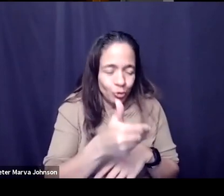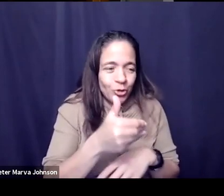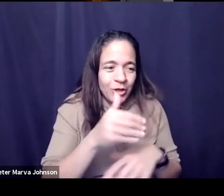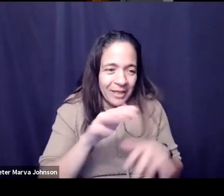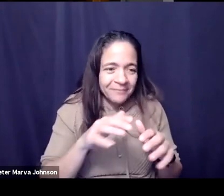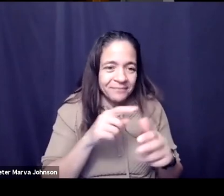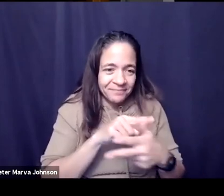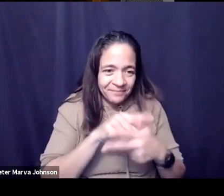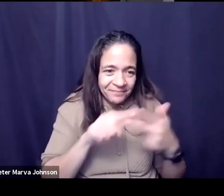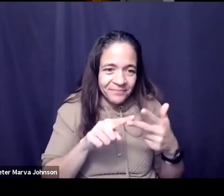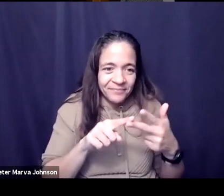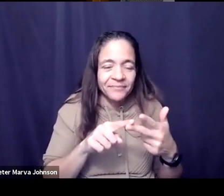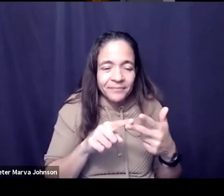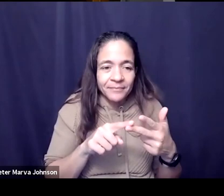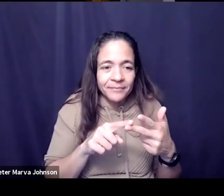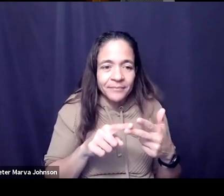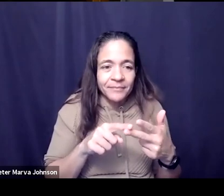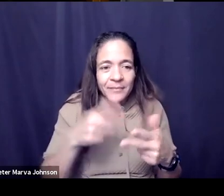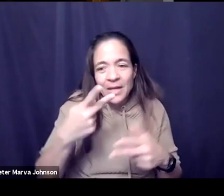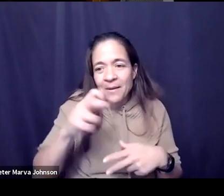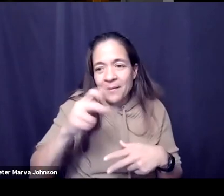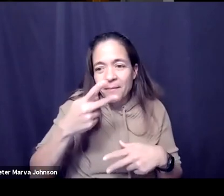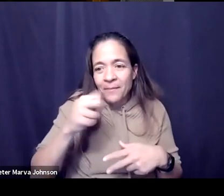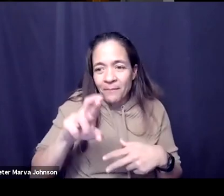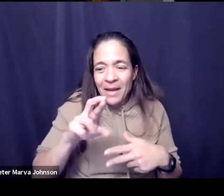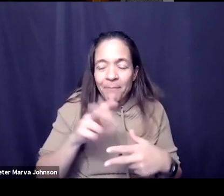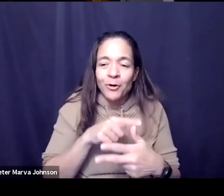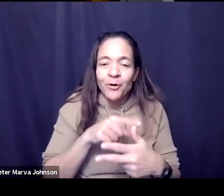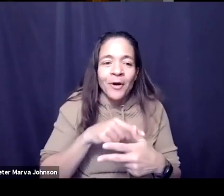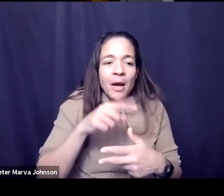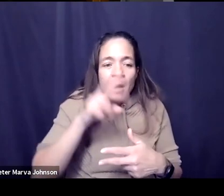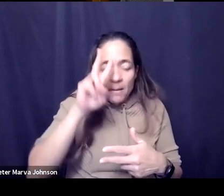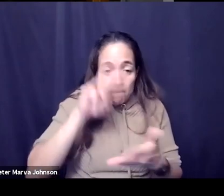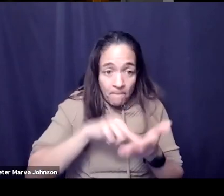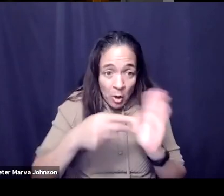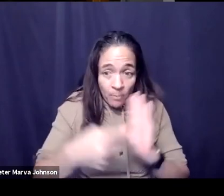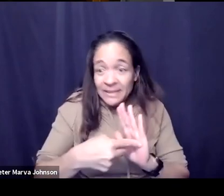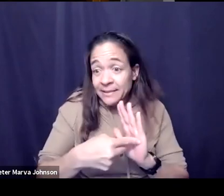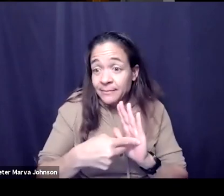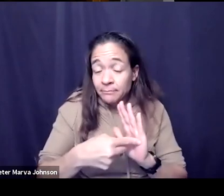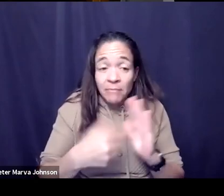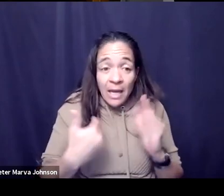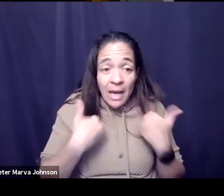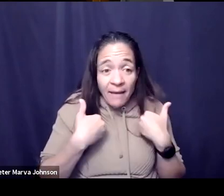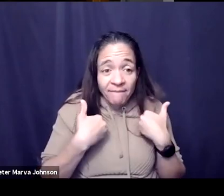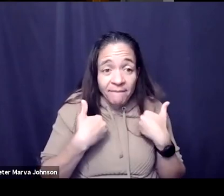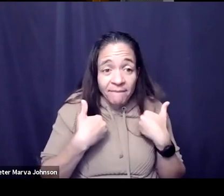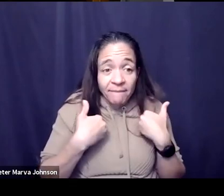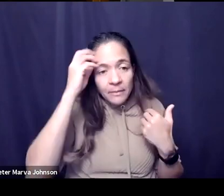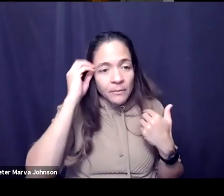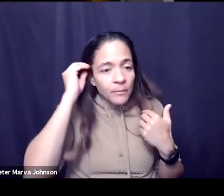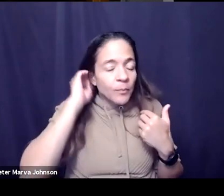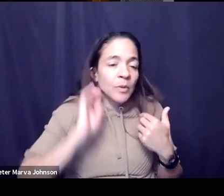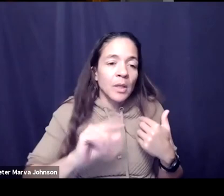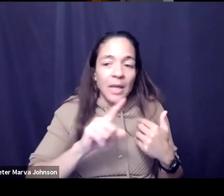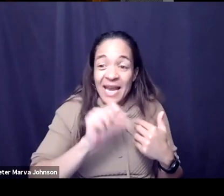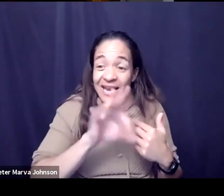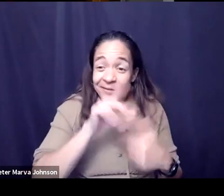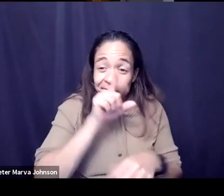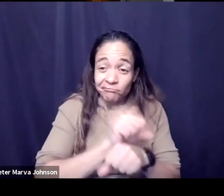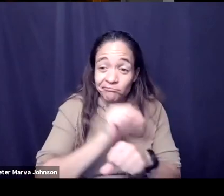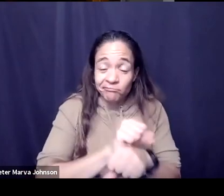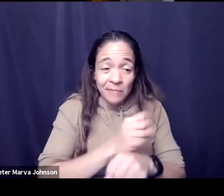criteria in the book you can remember it as pepper but purposeful like it uh it ladders back up to the purpose of your group if it's really about